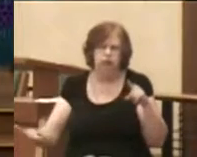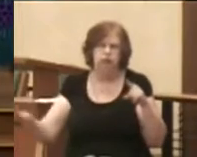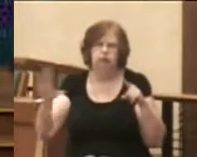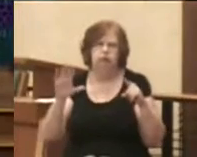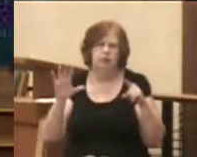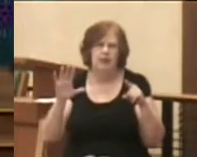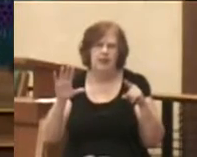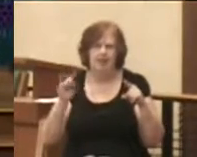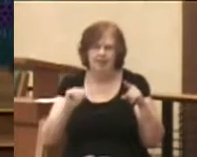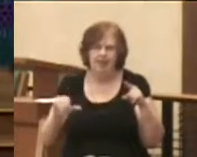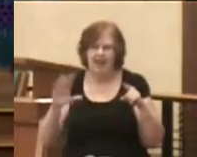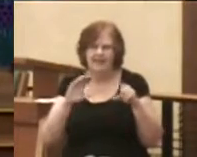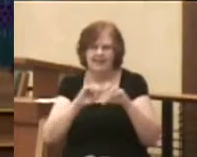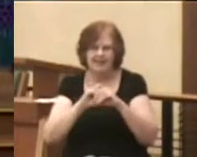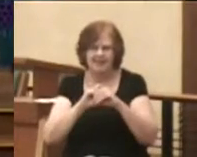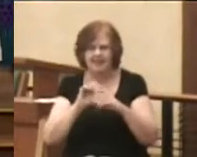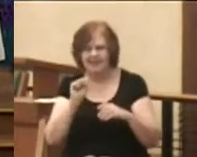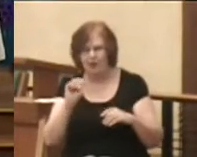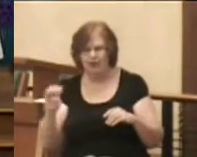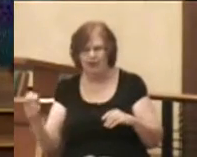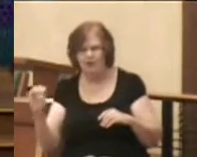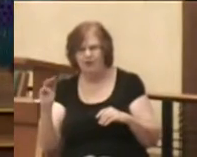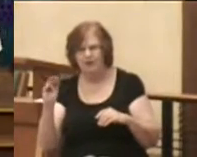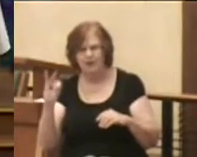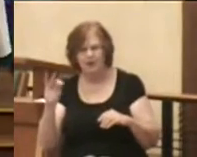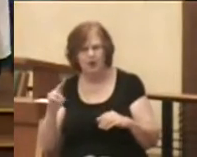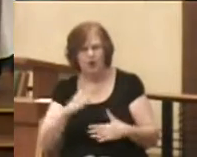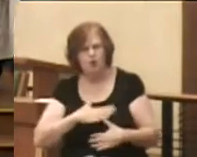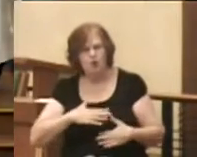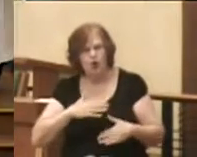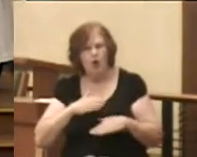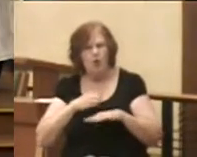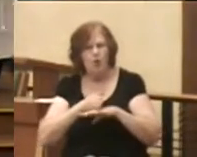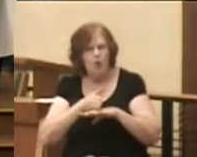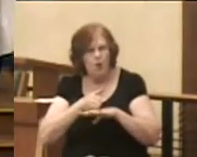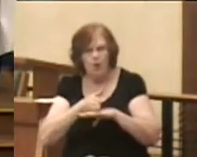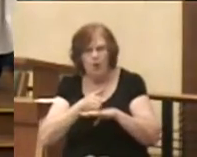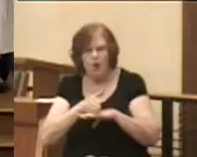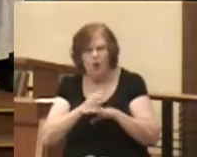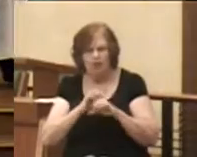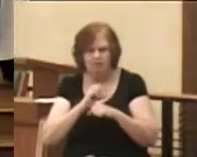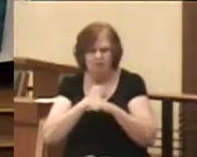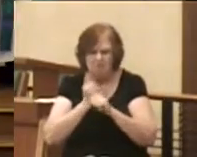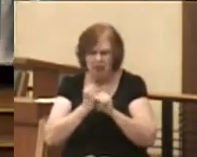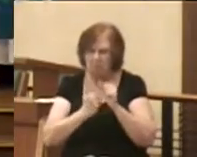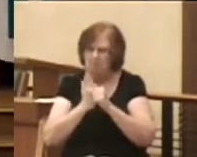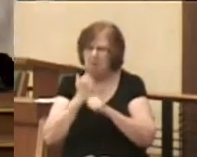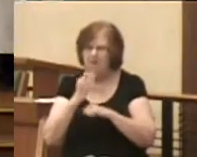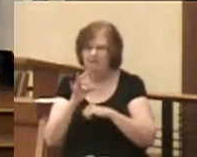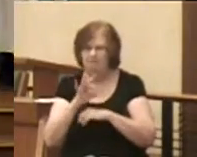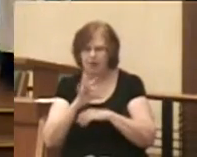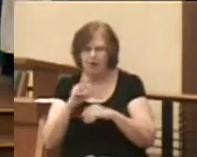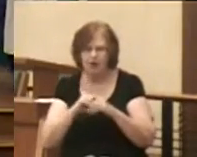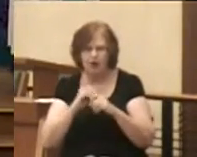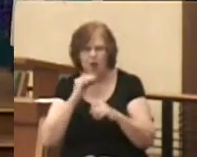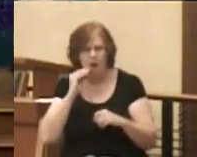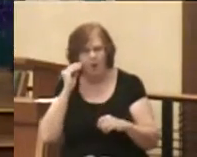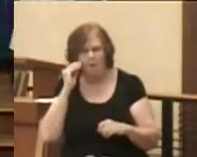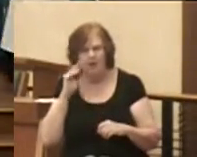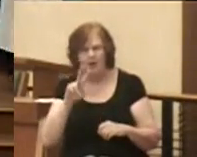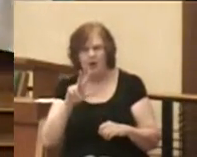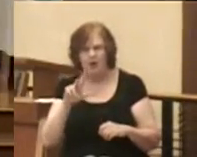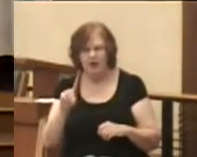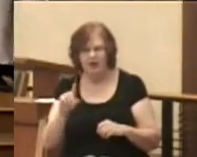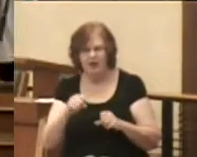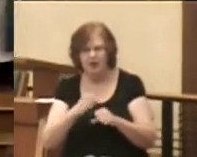southeastern Minnesota. He enjoyed woodworking. He made most of the furniture in his home. 31 years